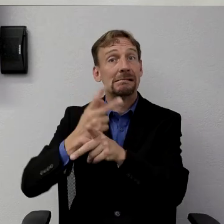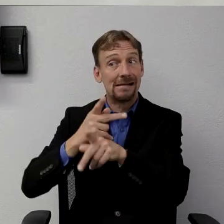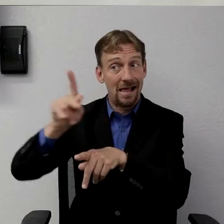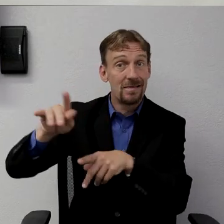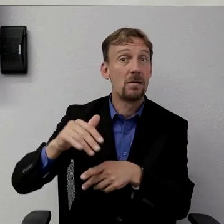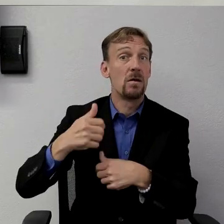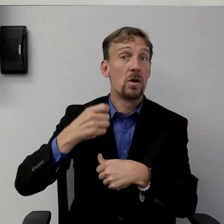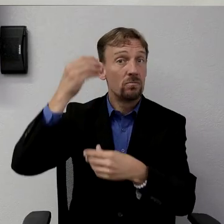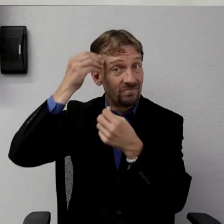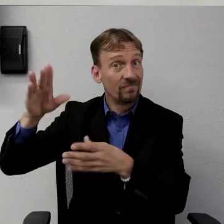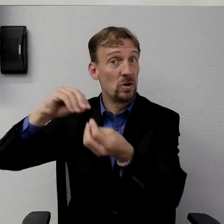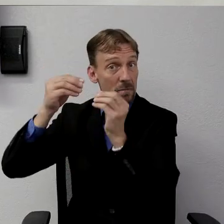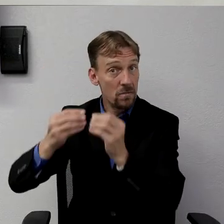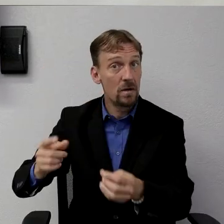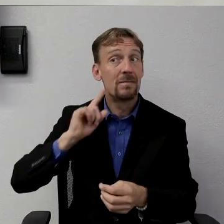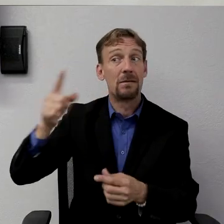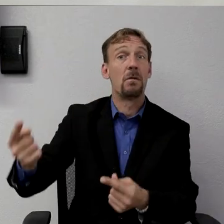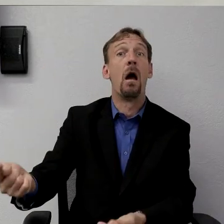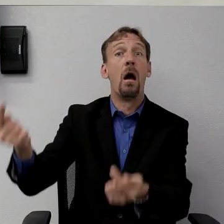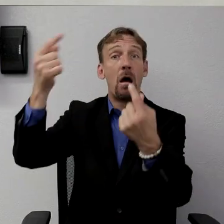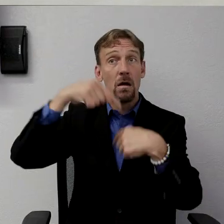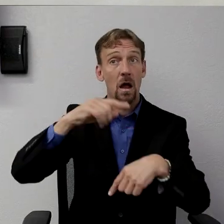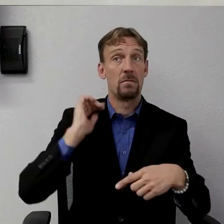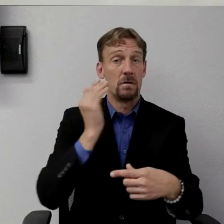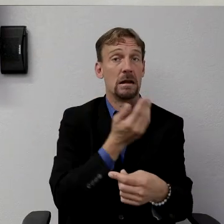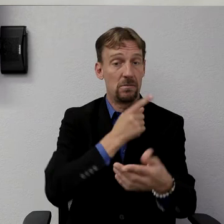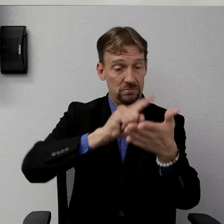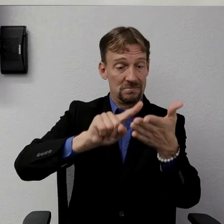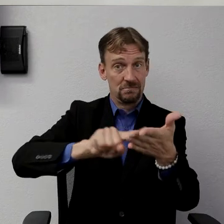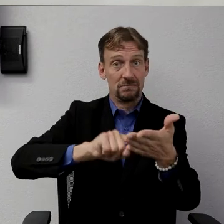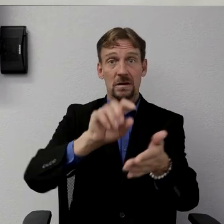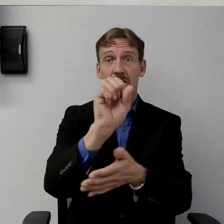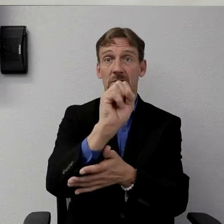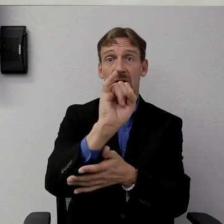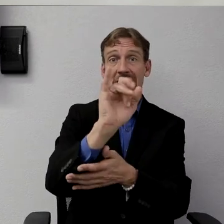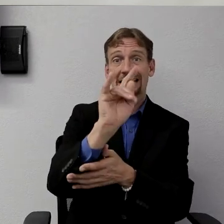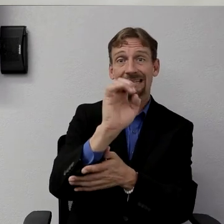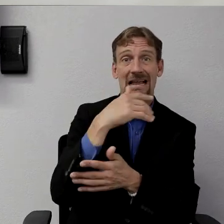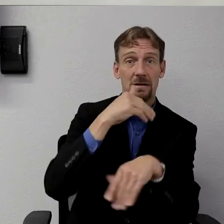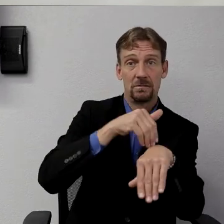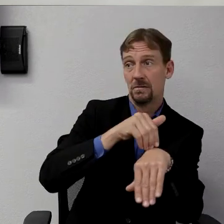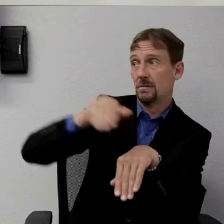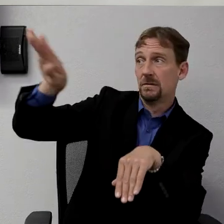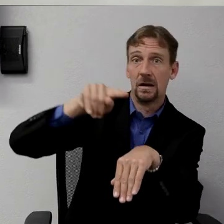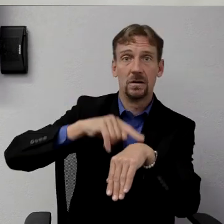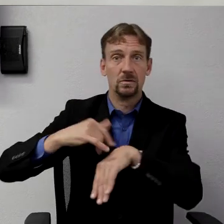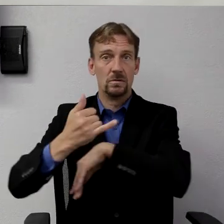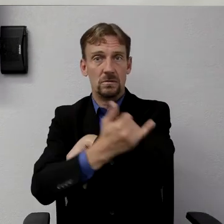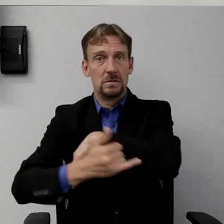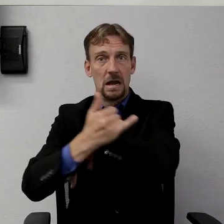collection site. And we will send that specimen to the county to be run on its